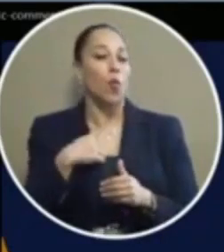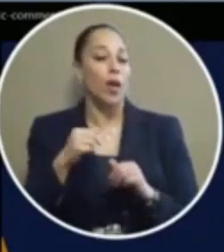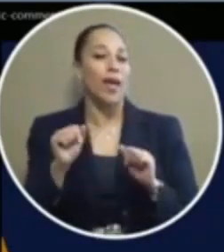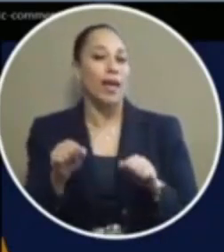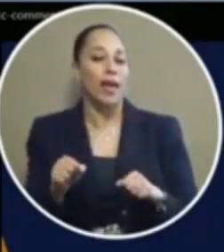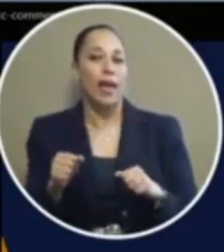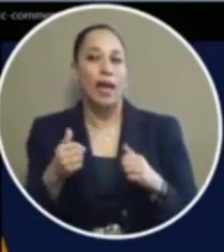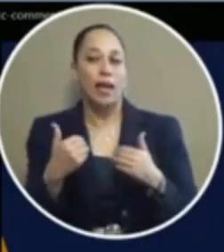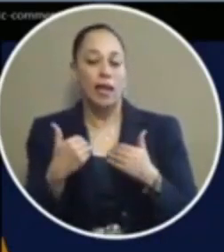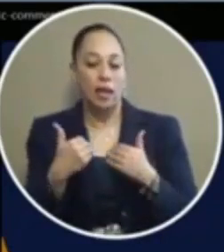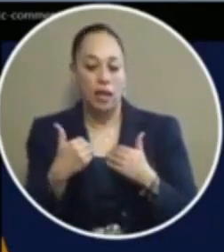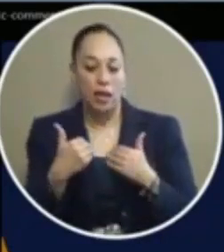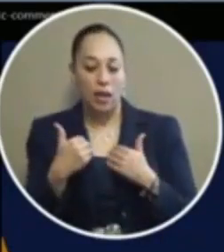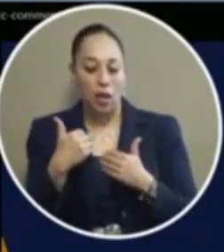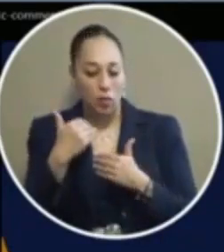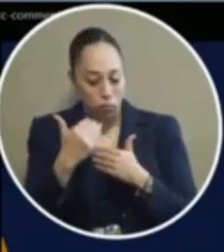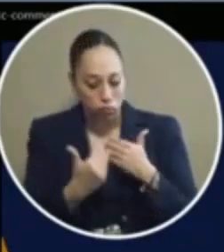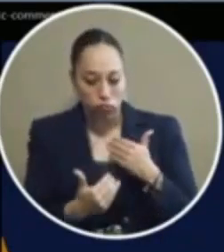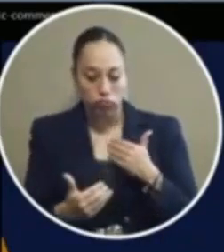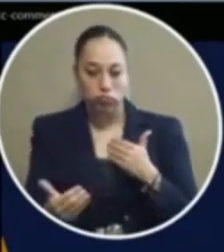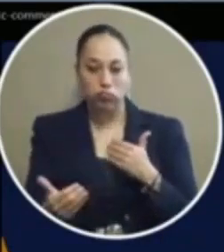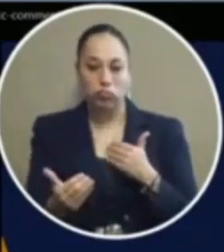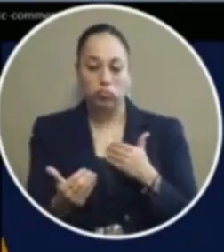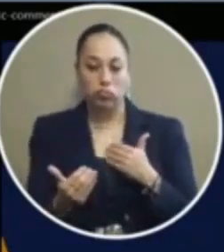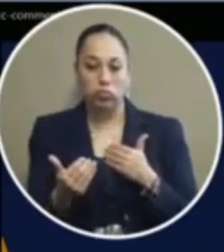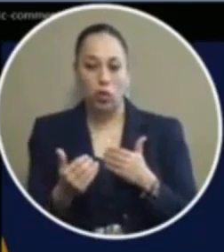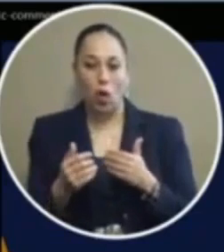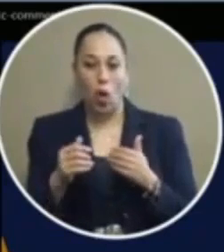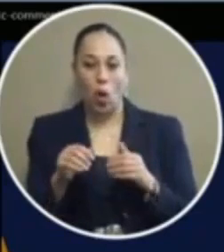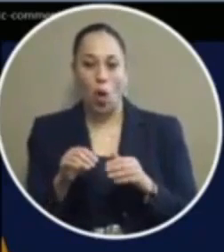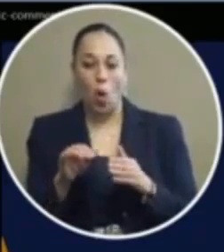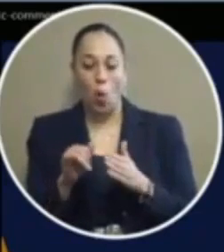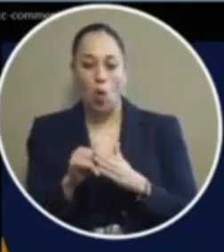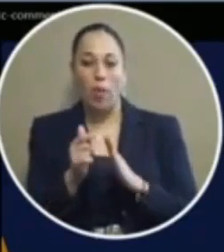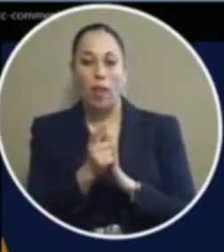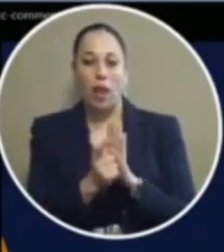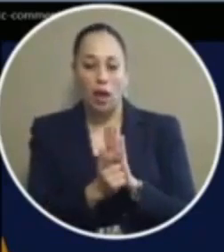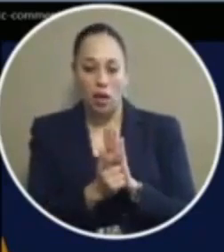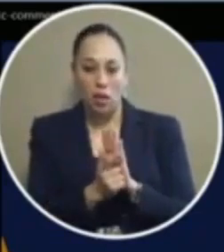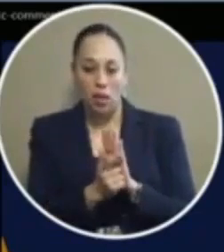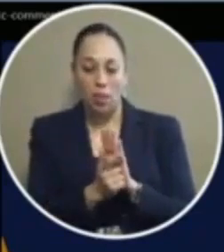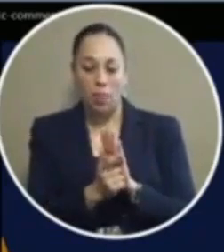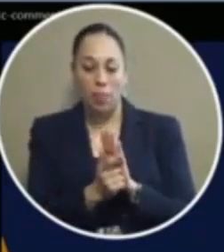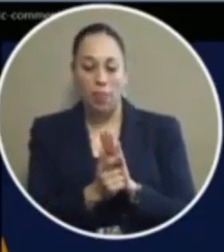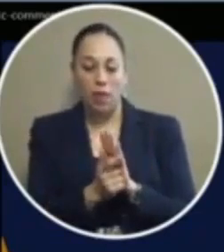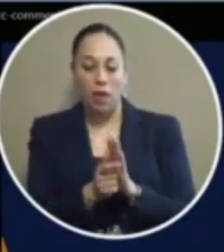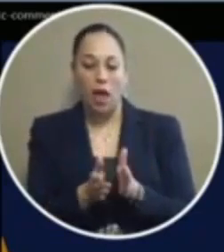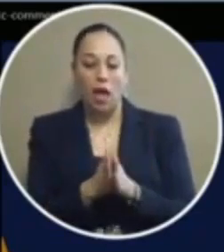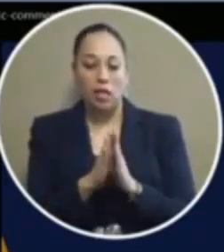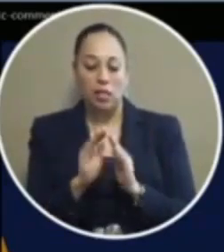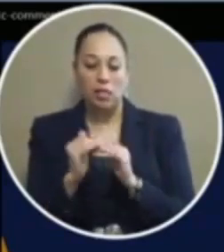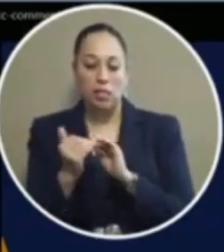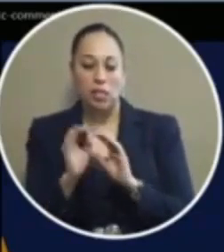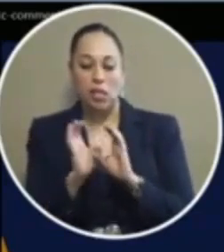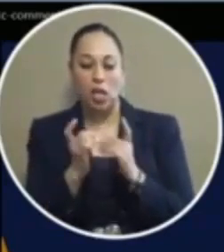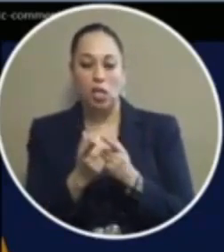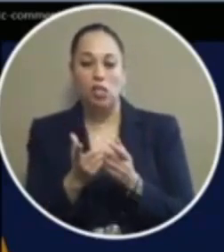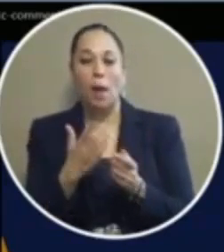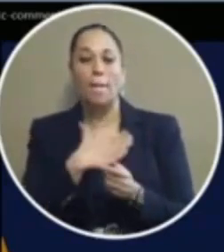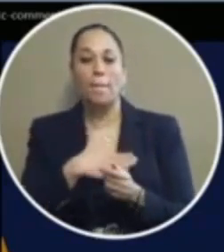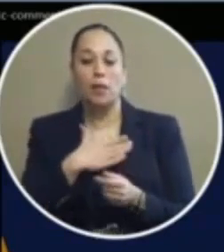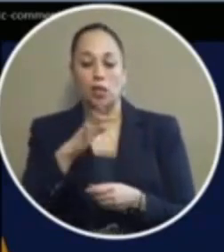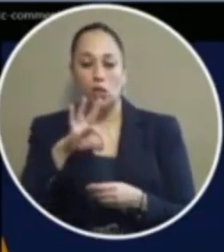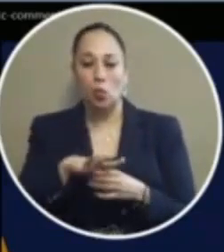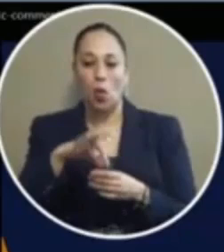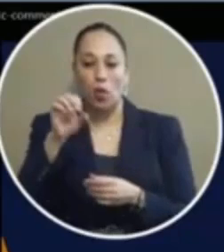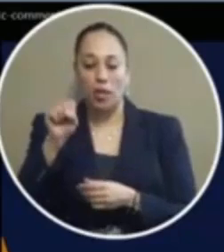get if we can't move forward at this point with decriminalization then i'm asking the city council to please vote yes